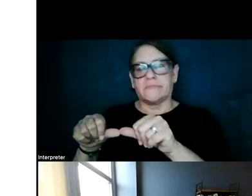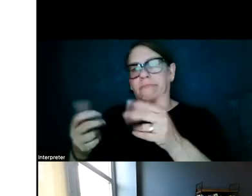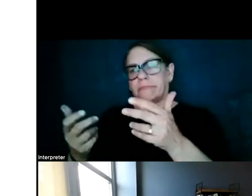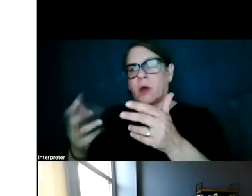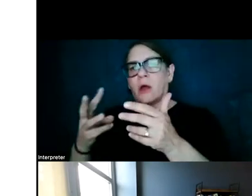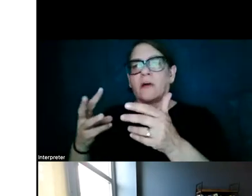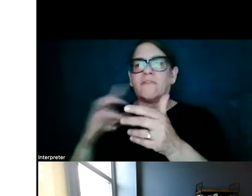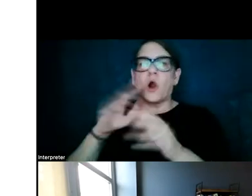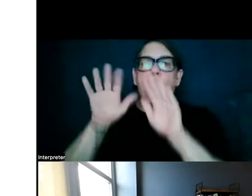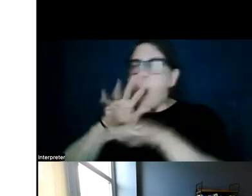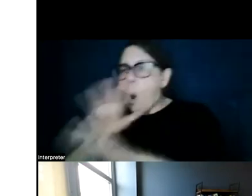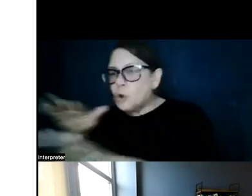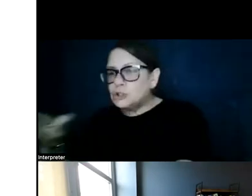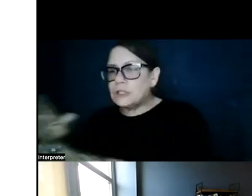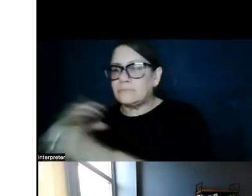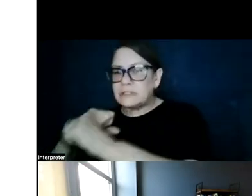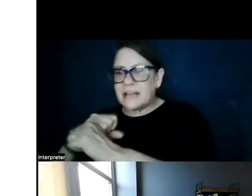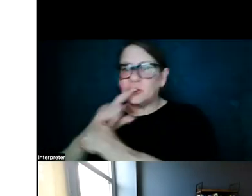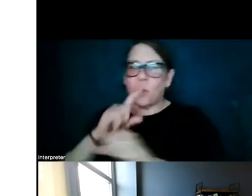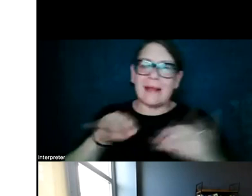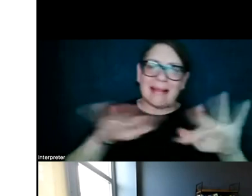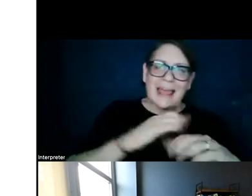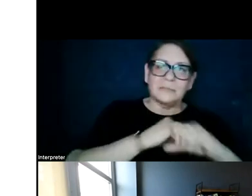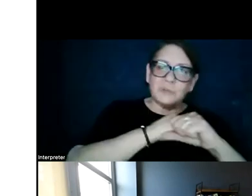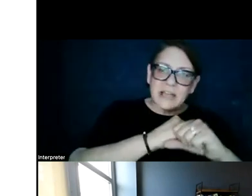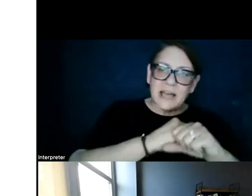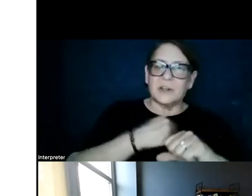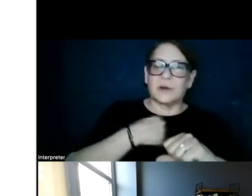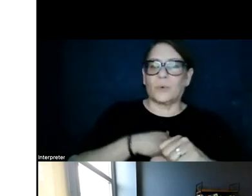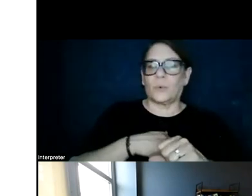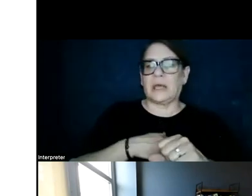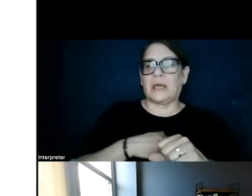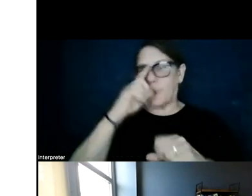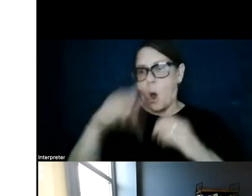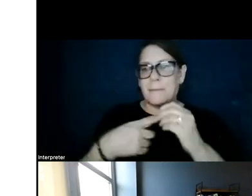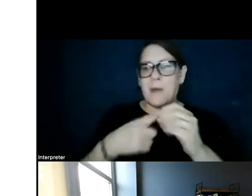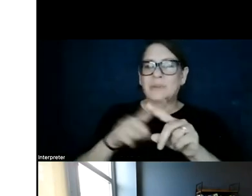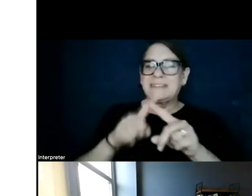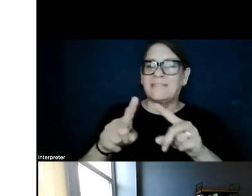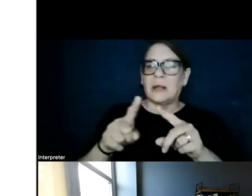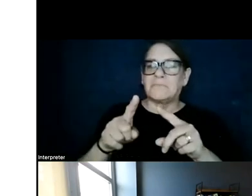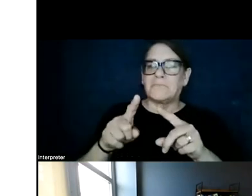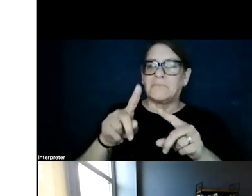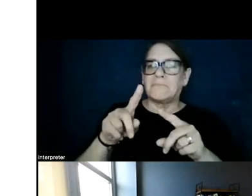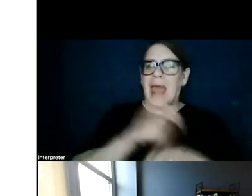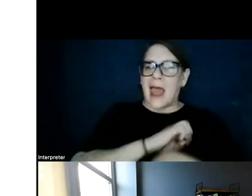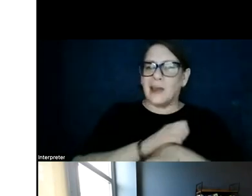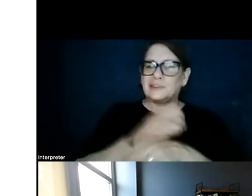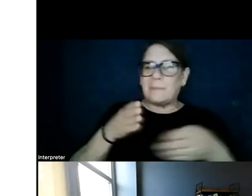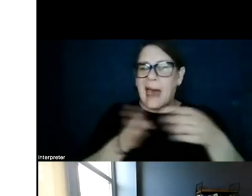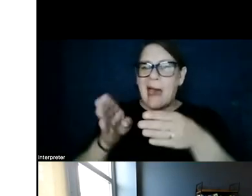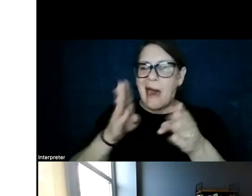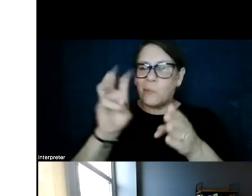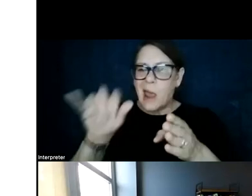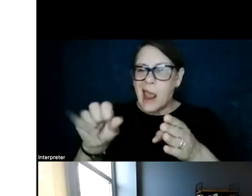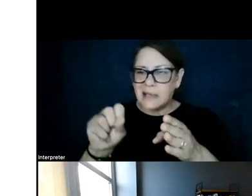ocean protections. We modified certain types of energy pathways assumptions. And we also